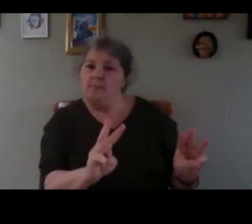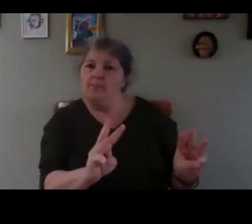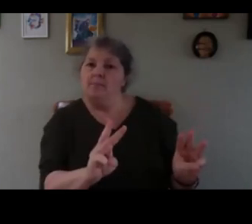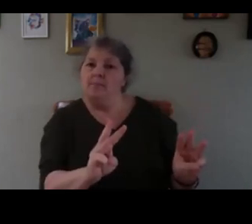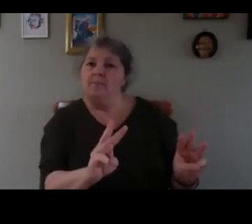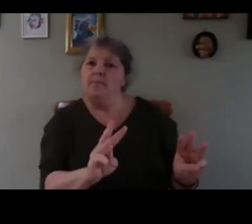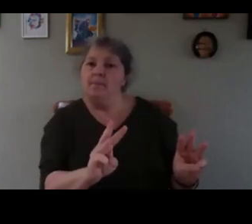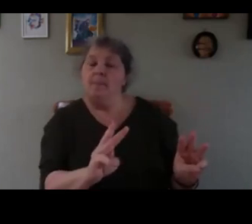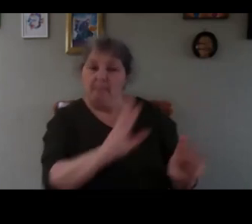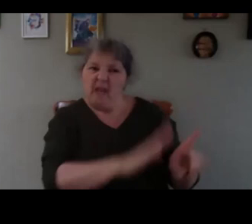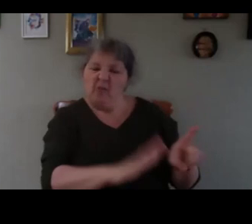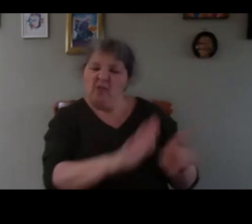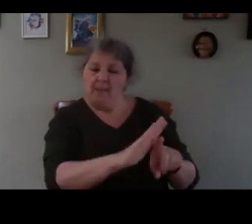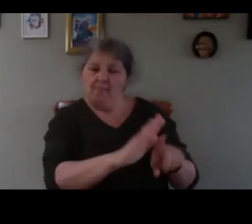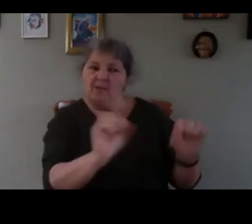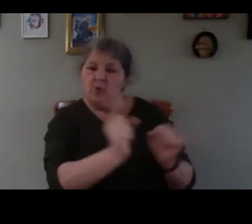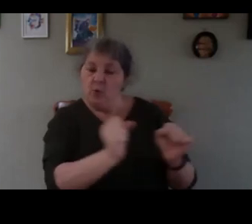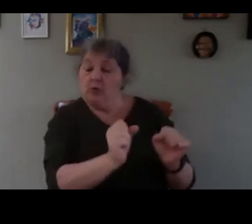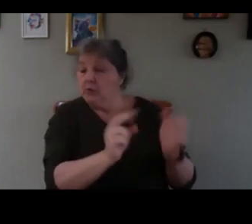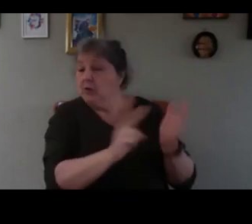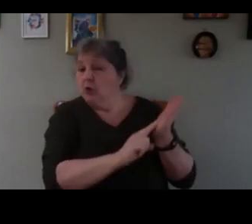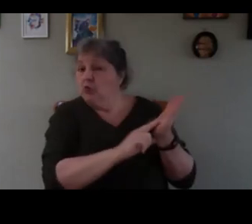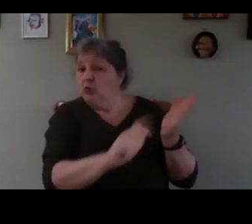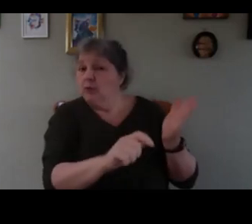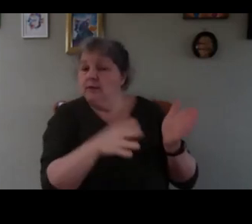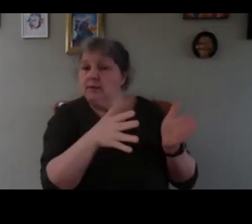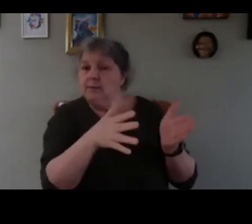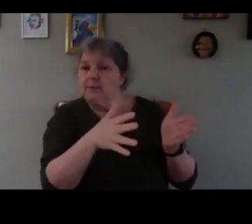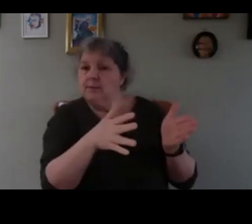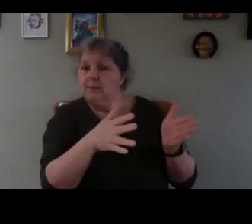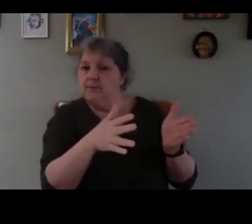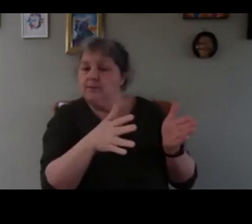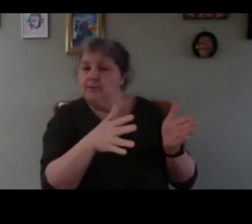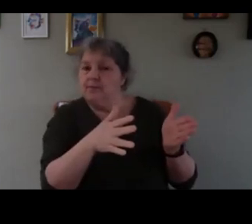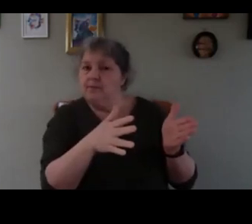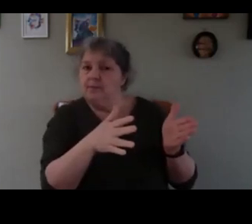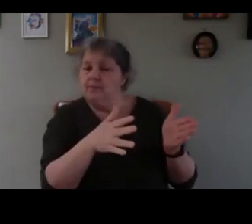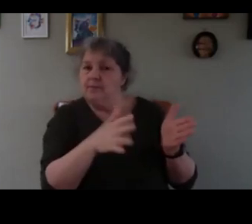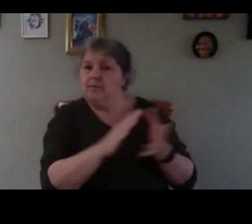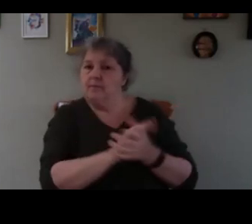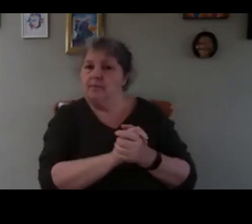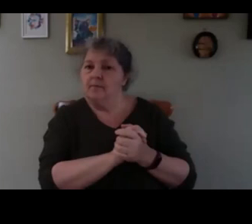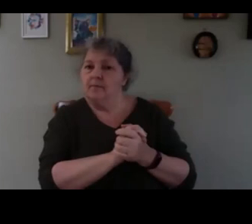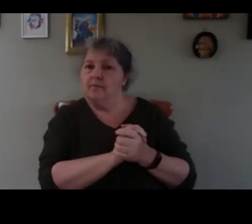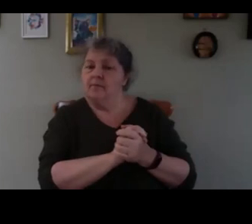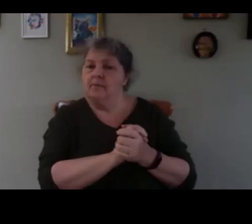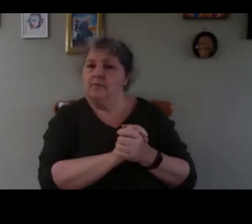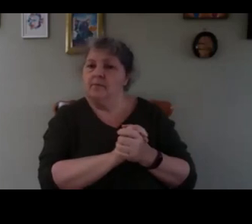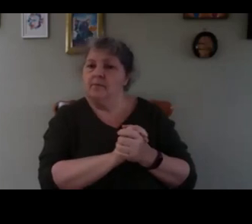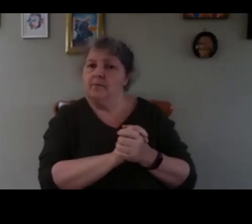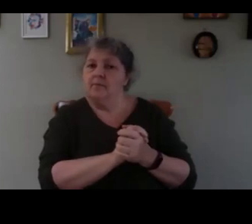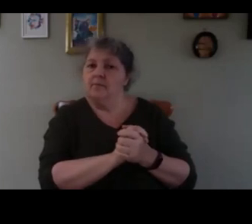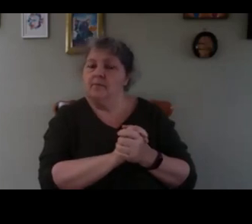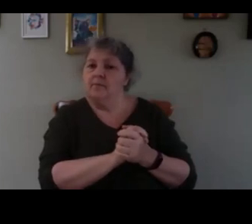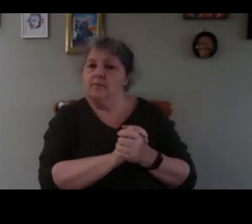area I suppose but what you could notice is this cold one of the optimum for cold